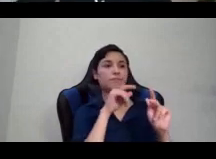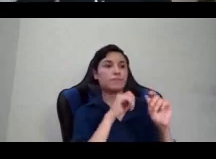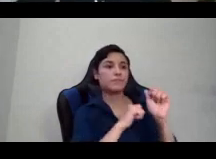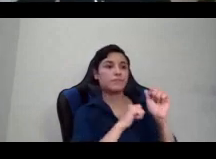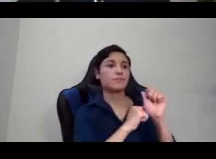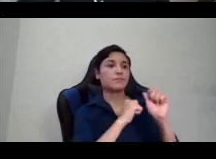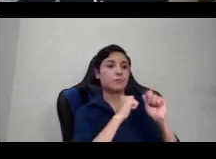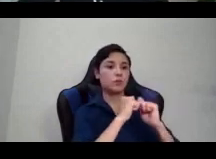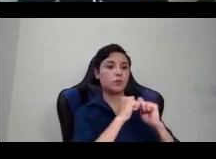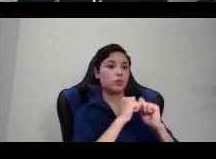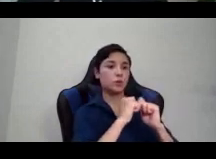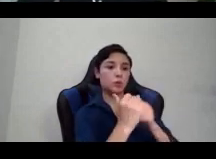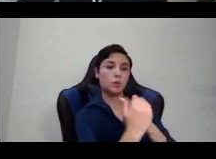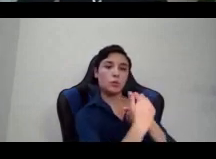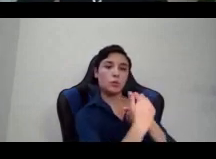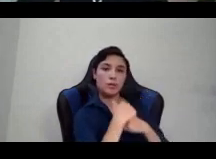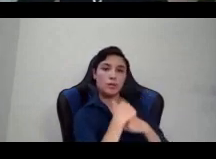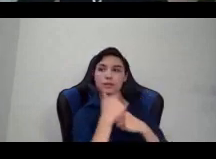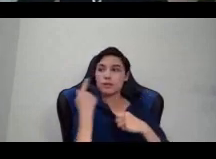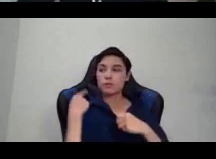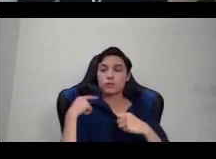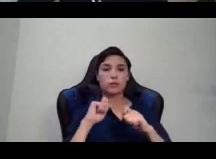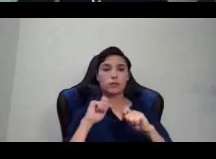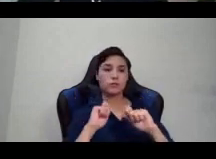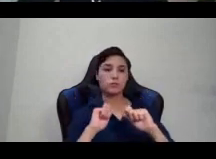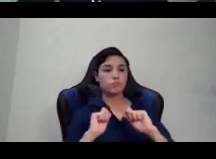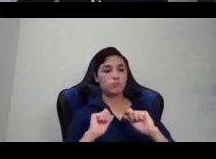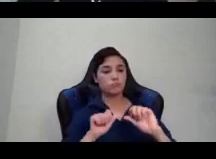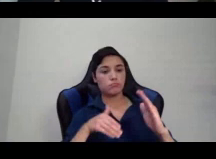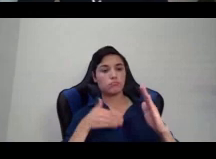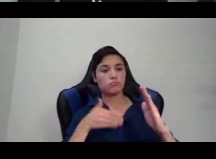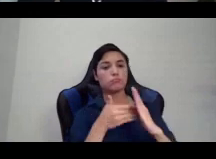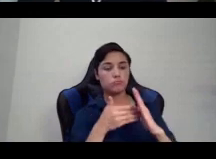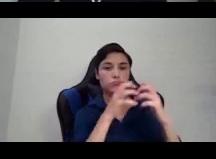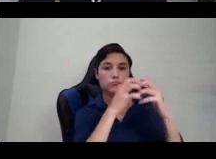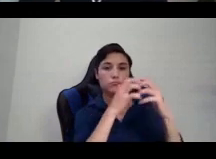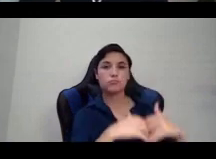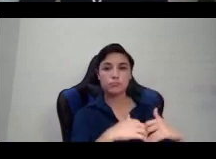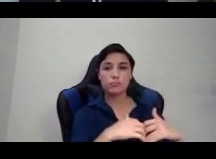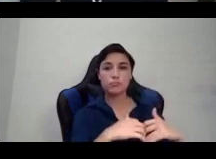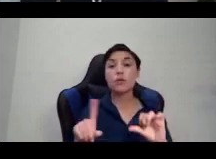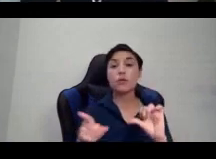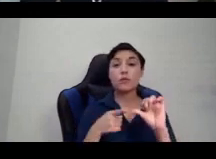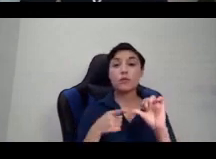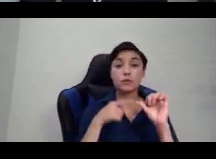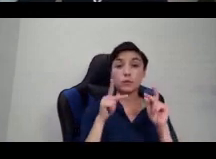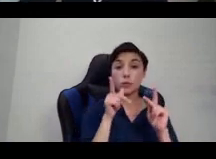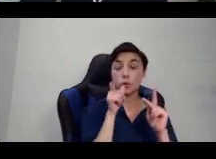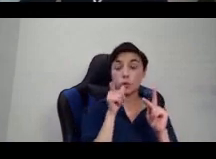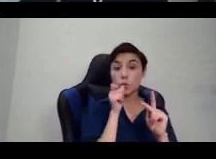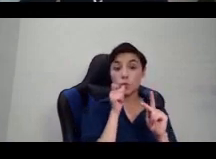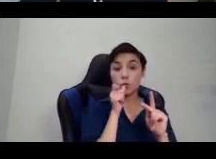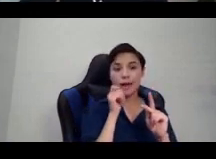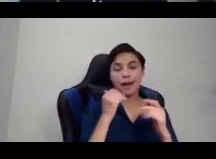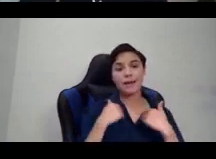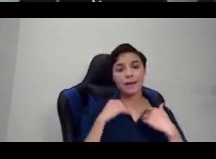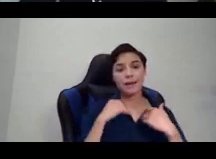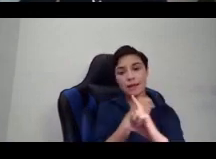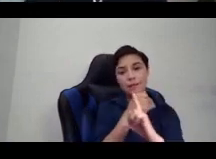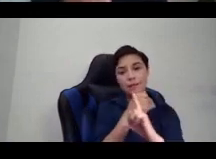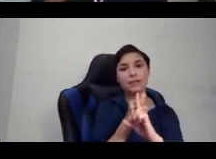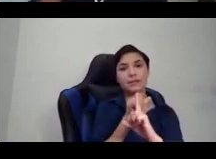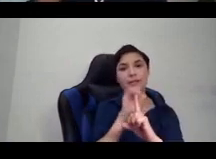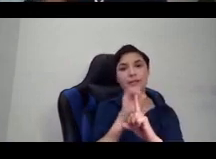Oftentimes, the first people to be impacted by this violence were people who didn't match the European